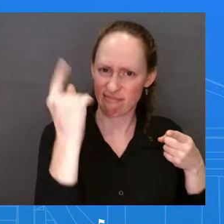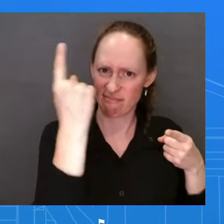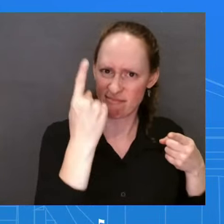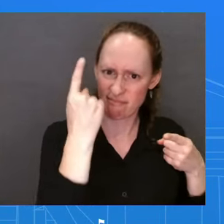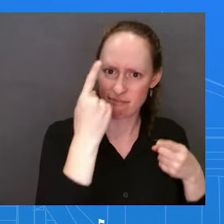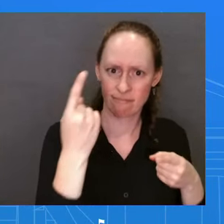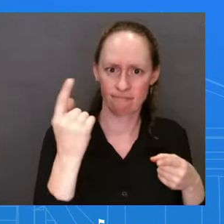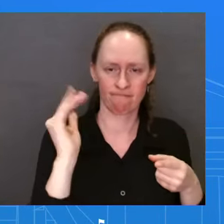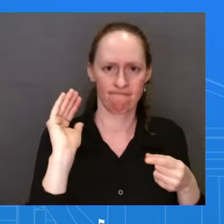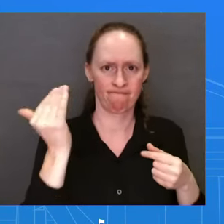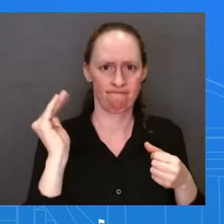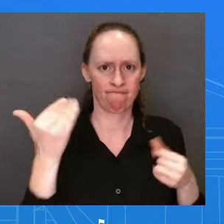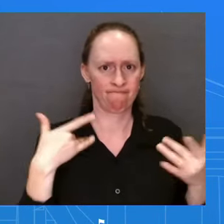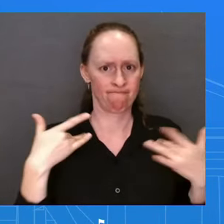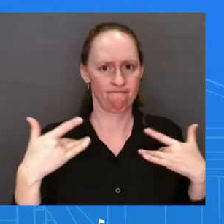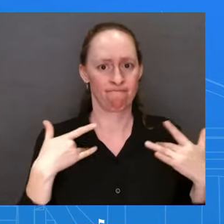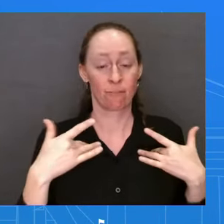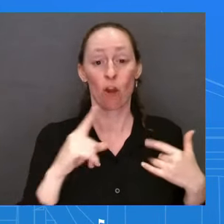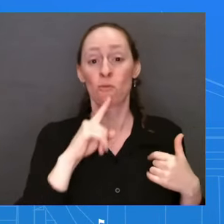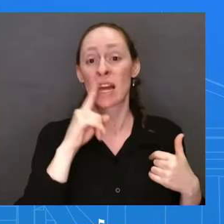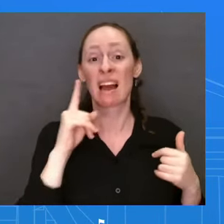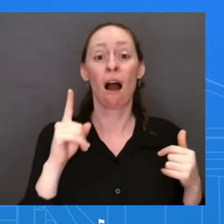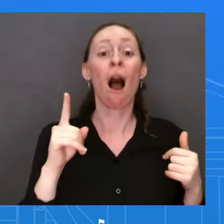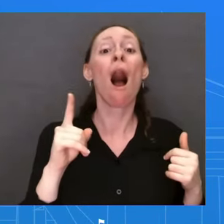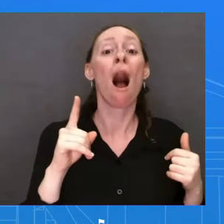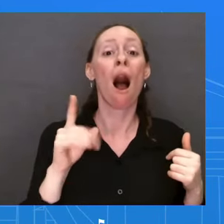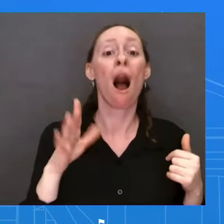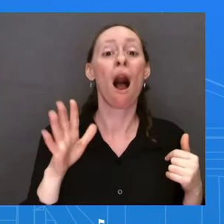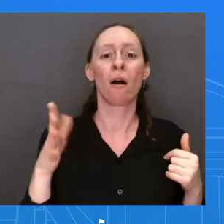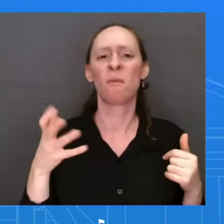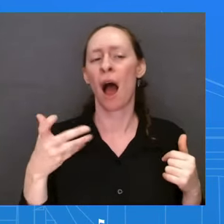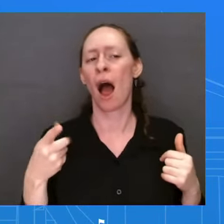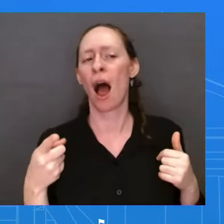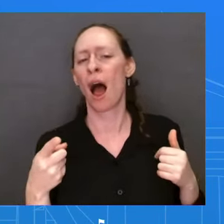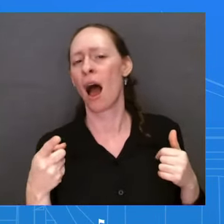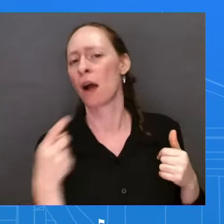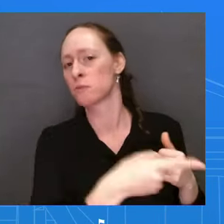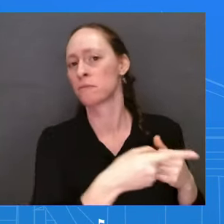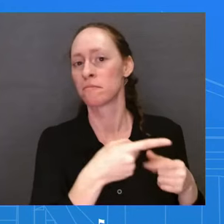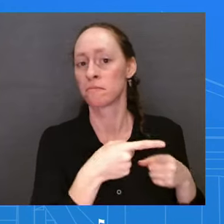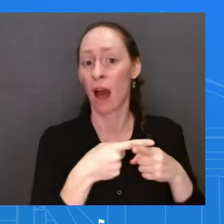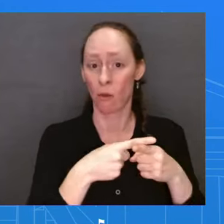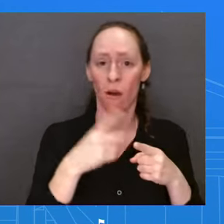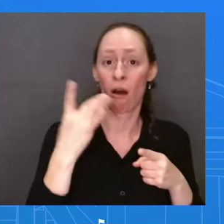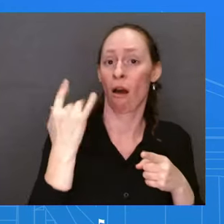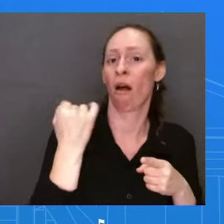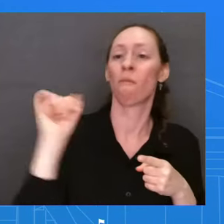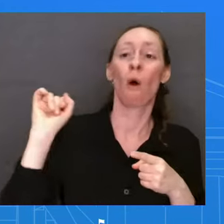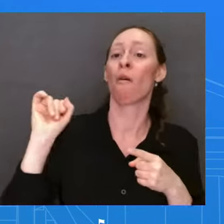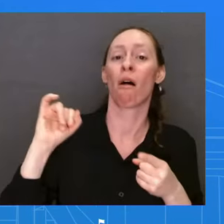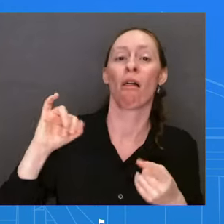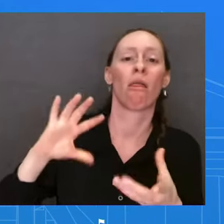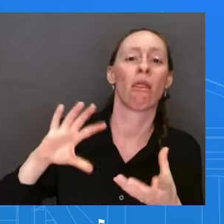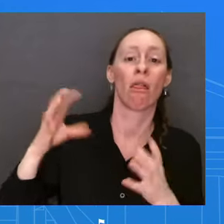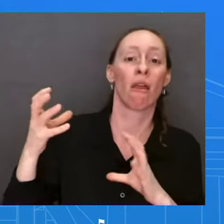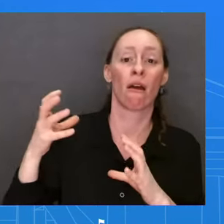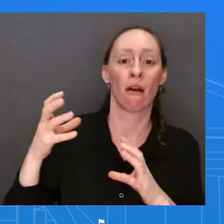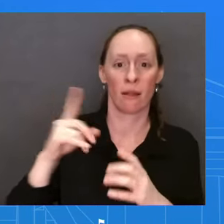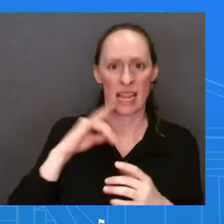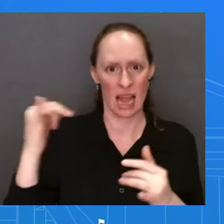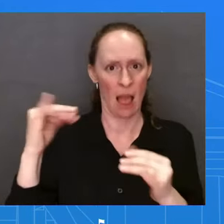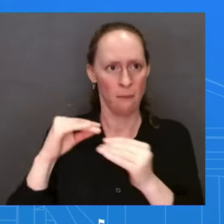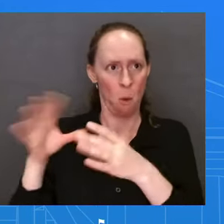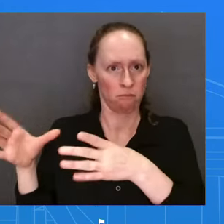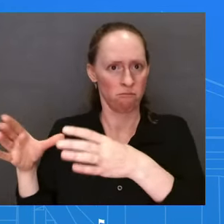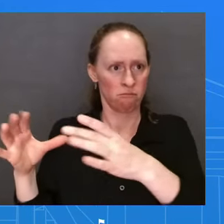And what's your reaction to those concerns in on the eastern flank of NATO? So I'm not going to get into